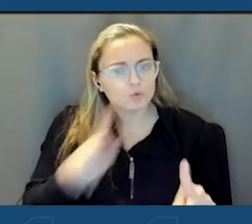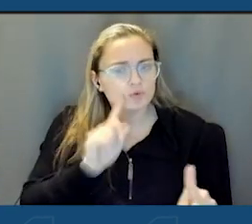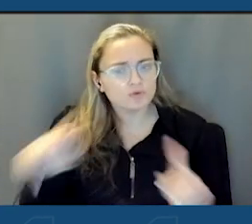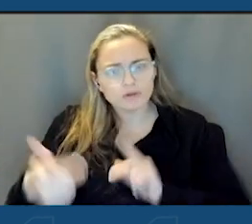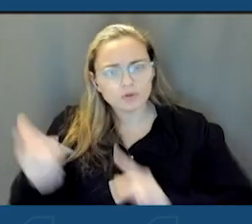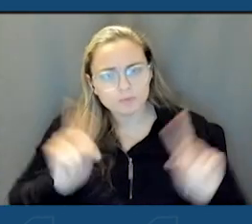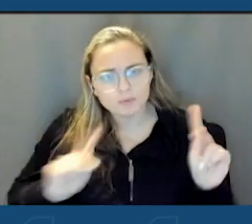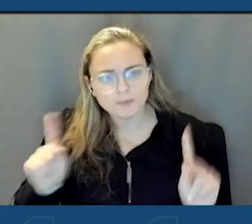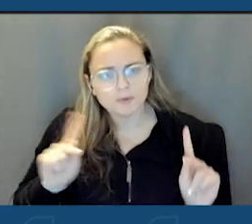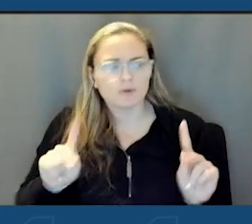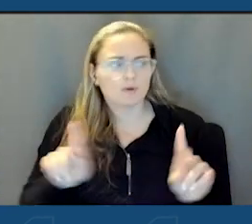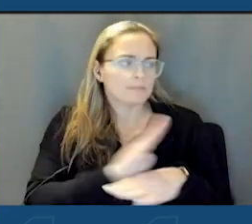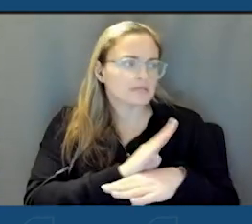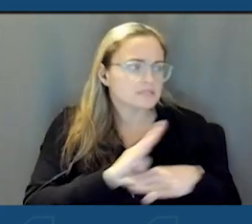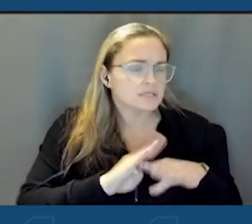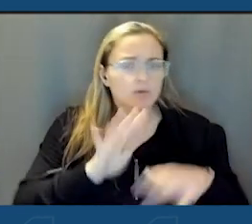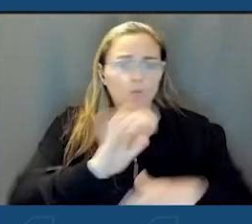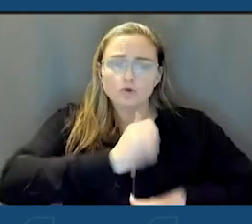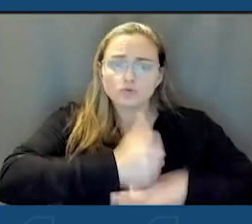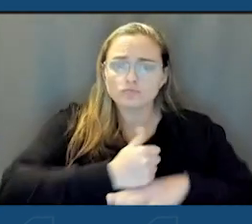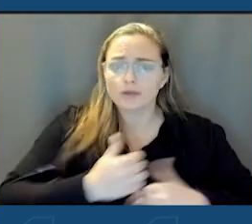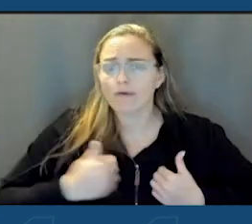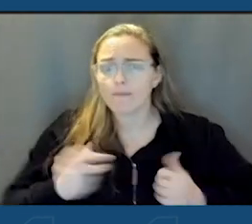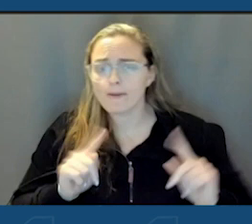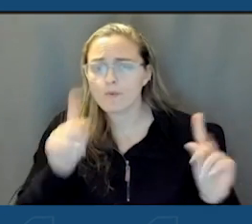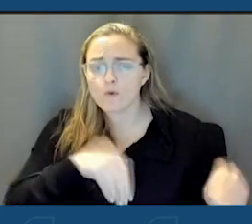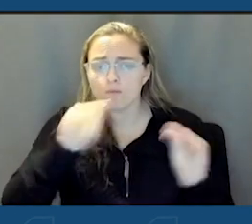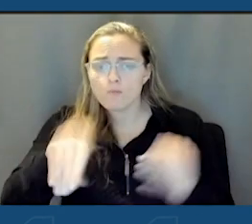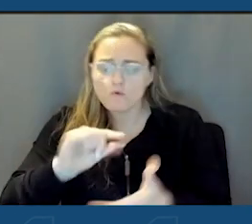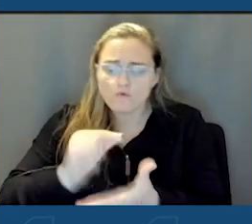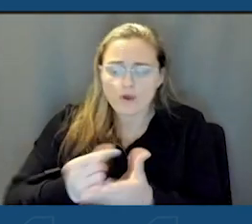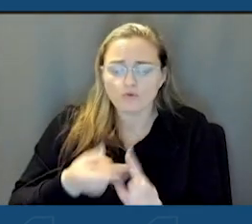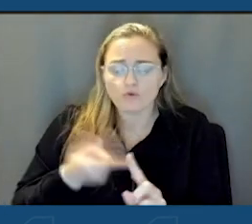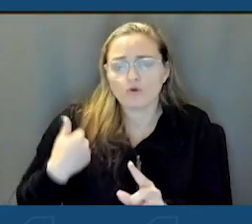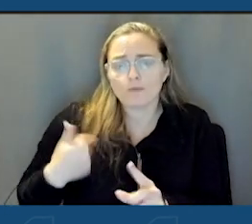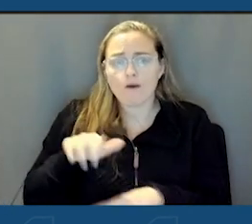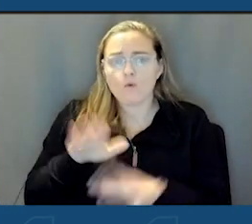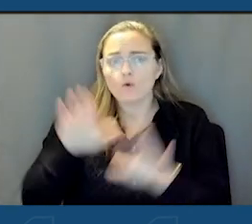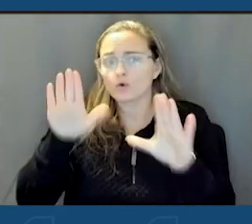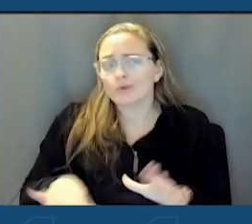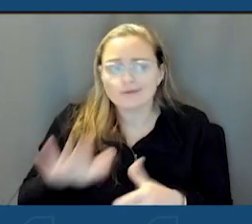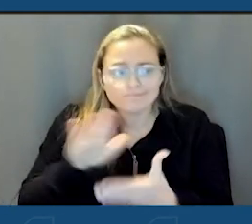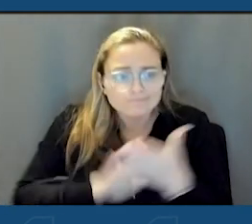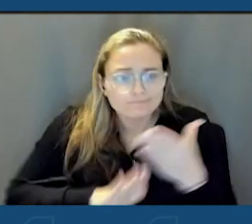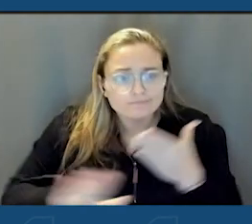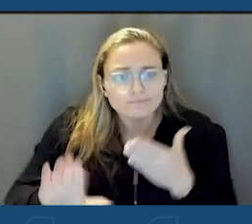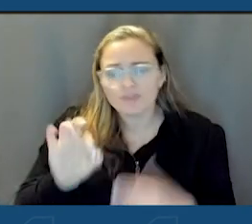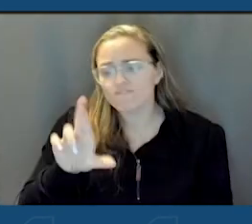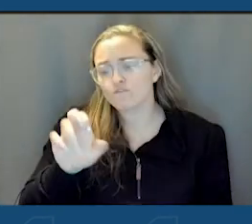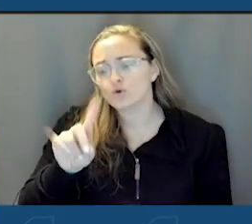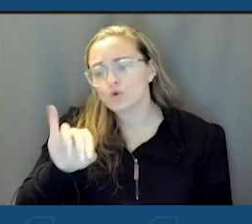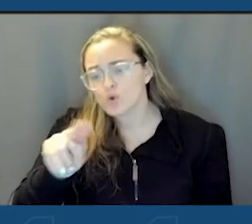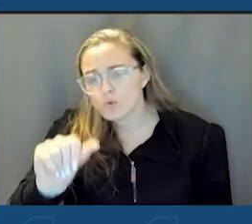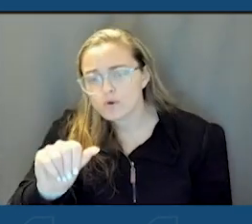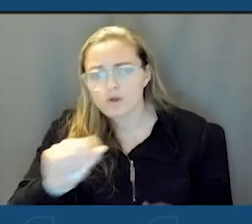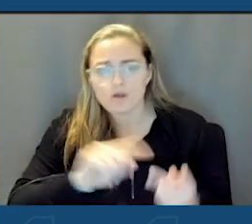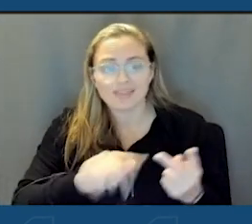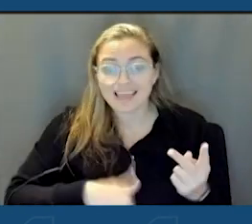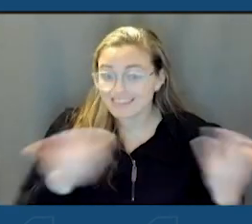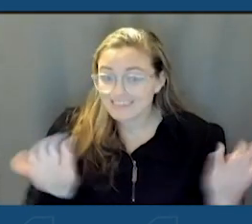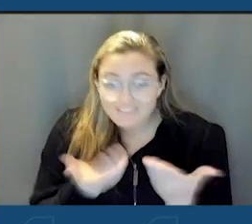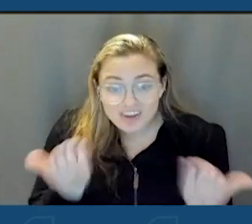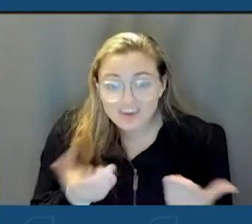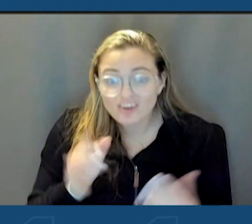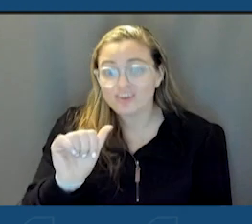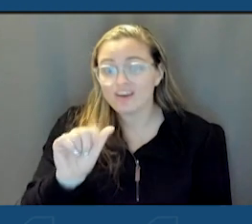and businesses that want to come in and young people that want to graduate from our, you great institutions like Fredonia, you know, that they can live right here, Alfred